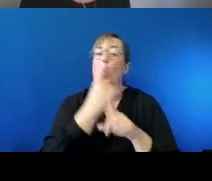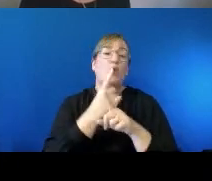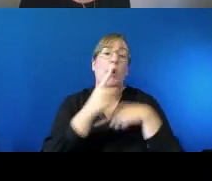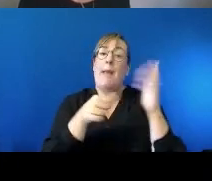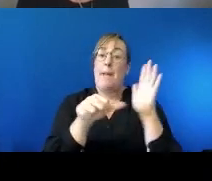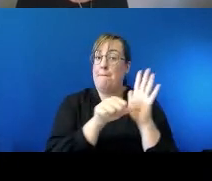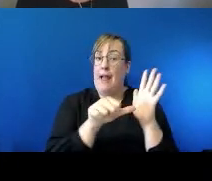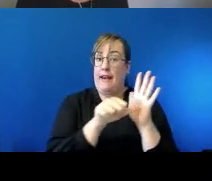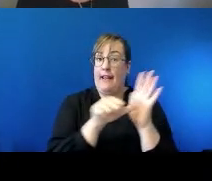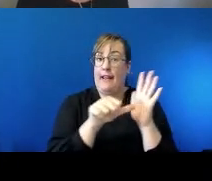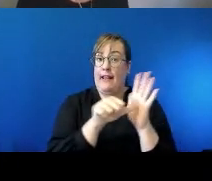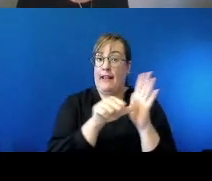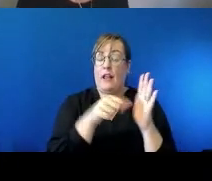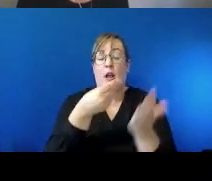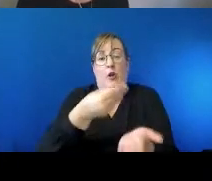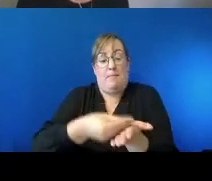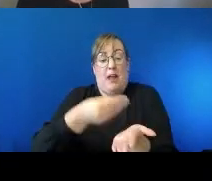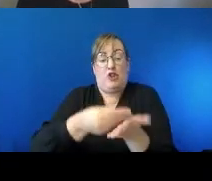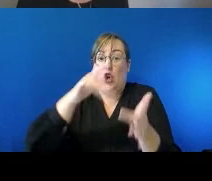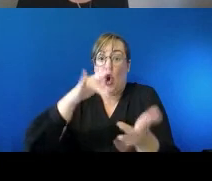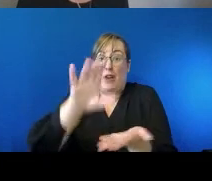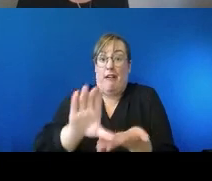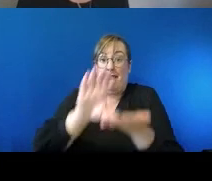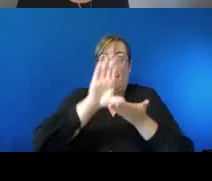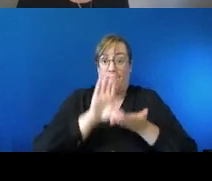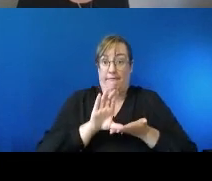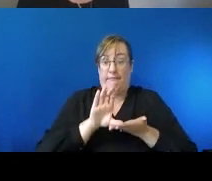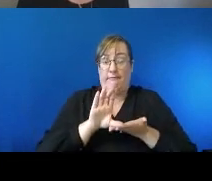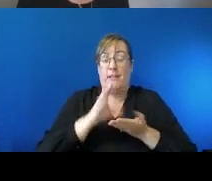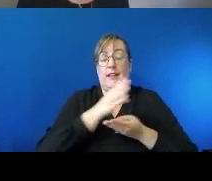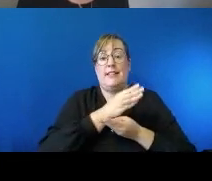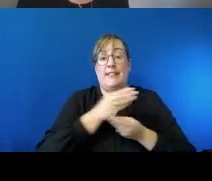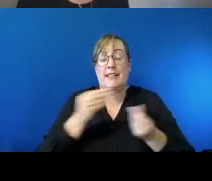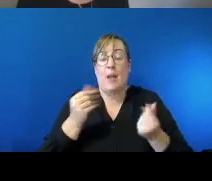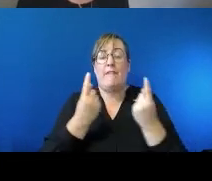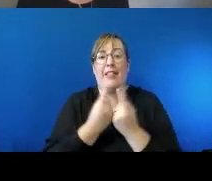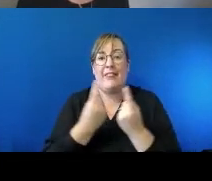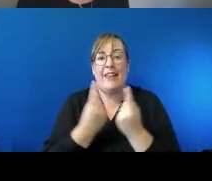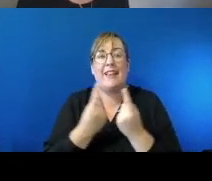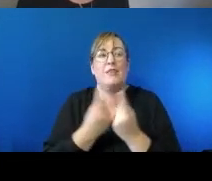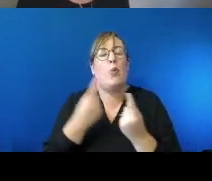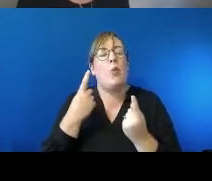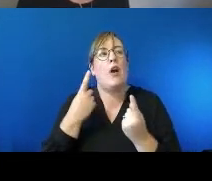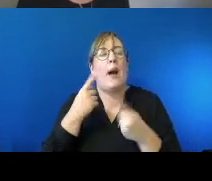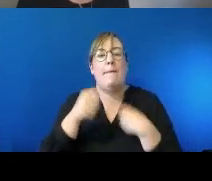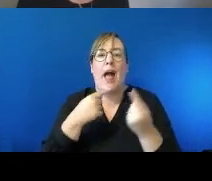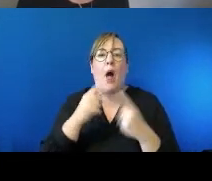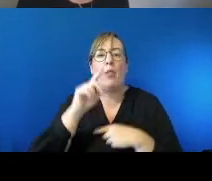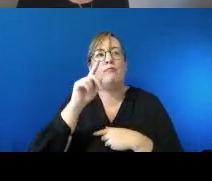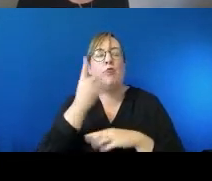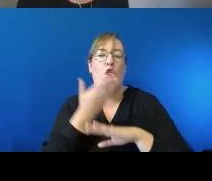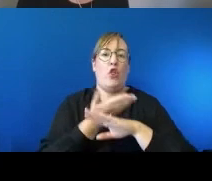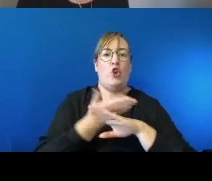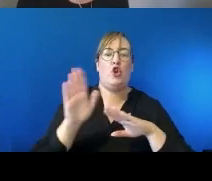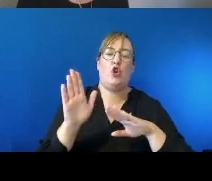a budget yet to come some of this thinking is now underpinning uh the modern treasury's approach to